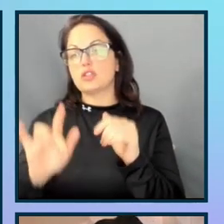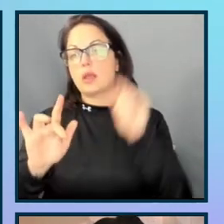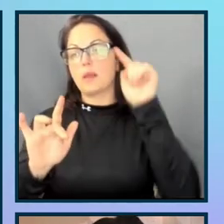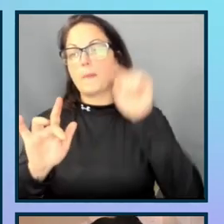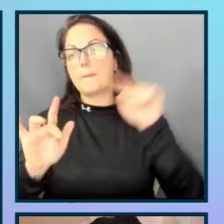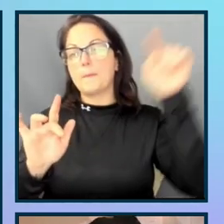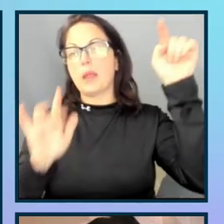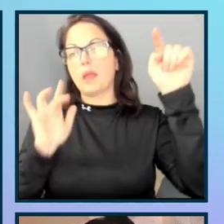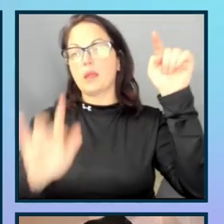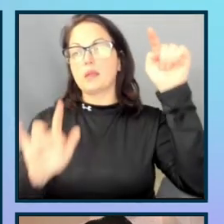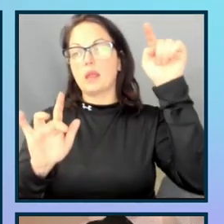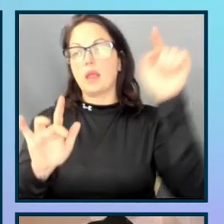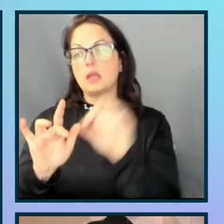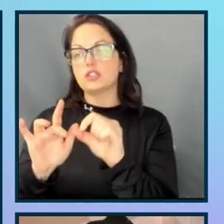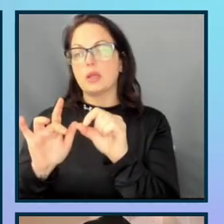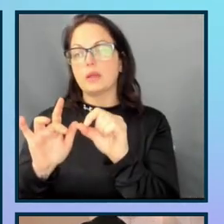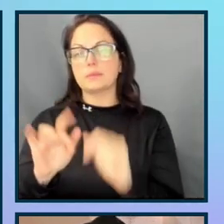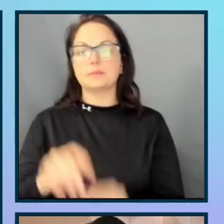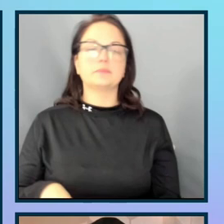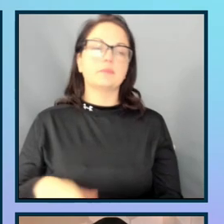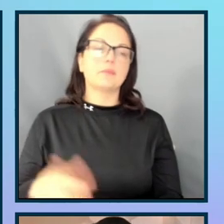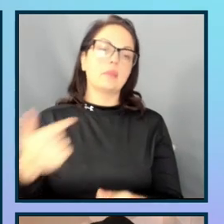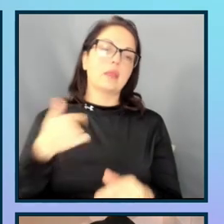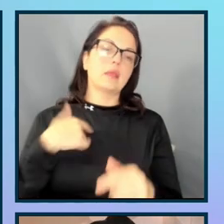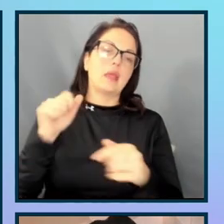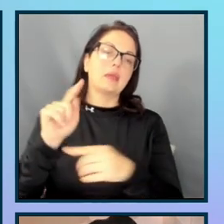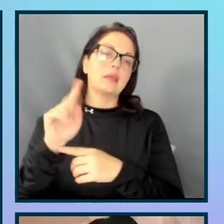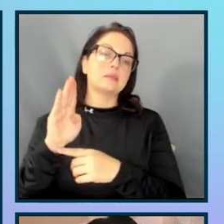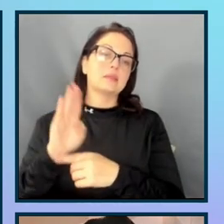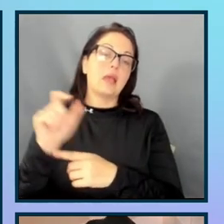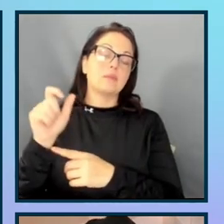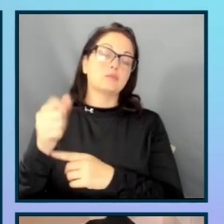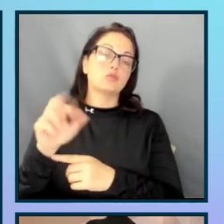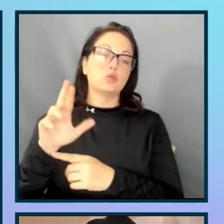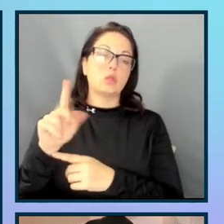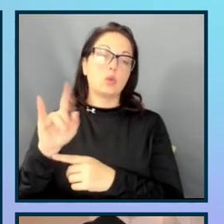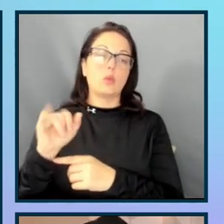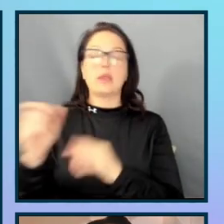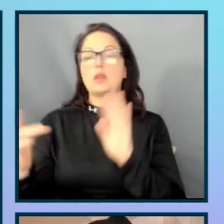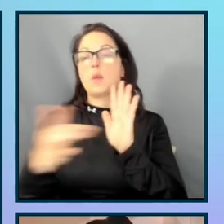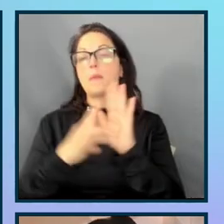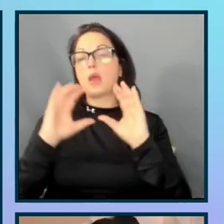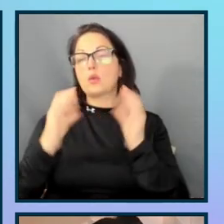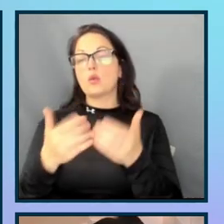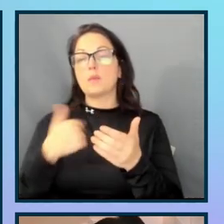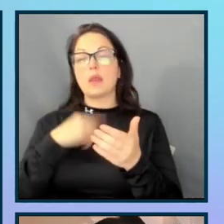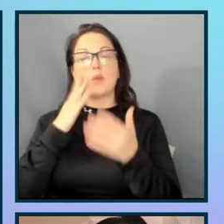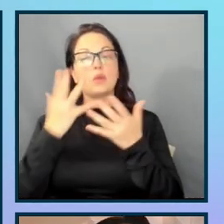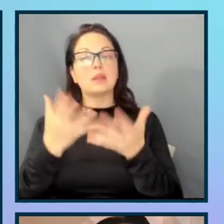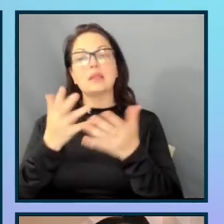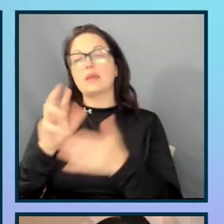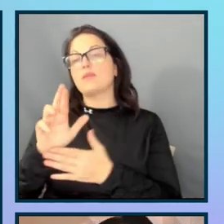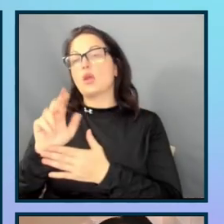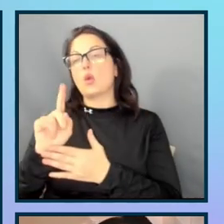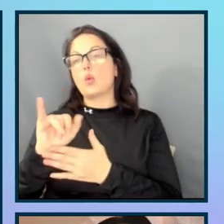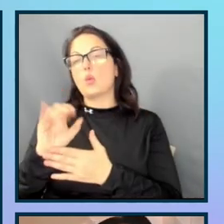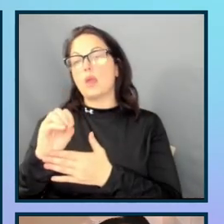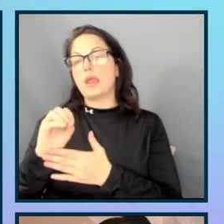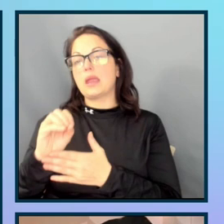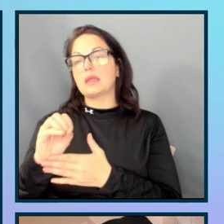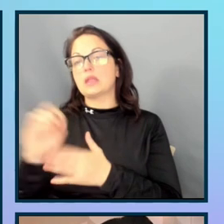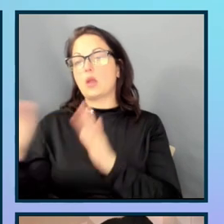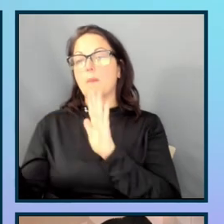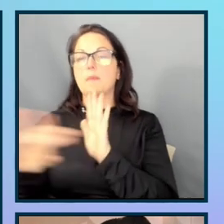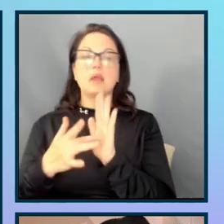buttons, I can tab to the radio button group. And if I tab again, I'm actually going to leave the radio buttons. So, I'm actually going to be